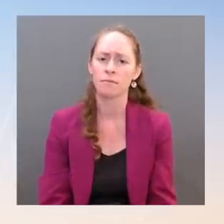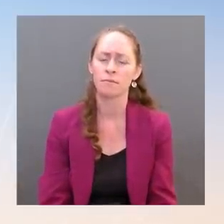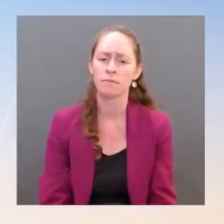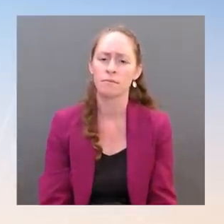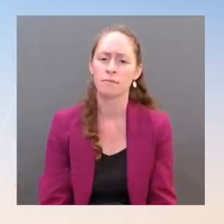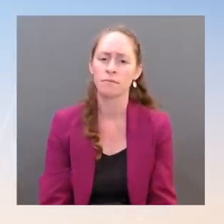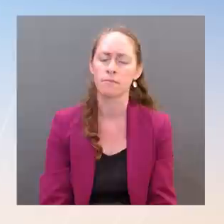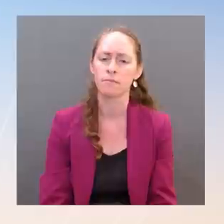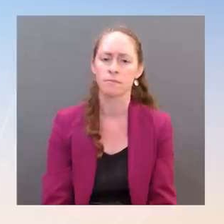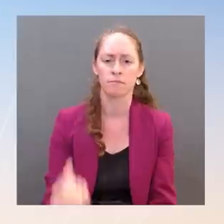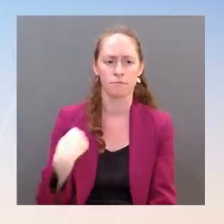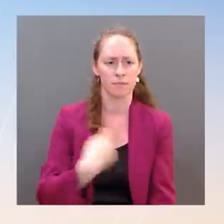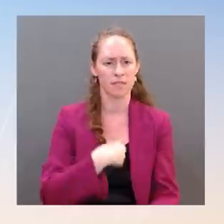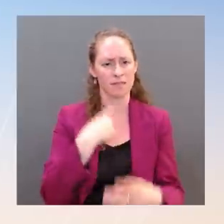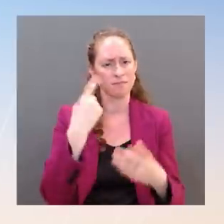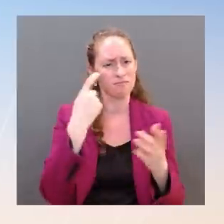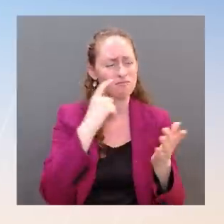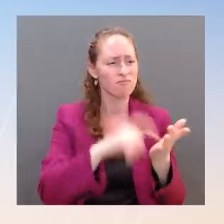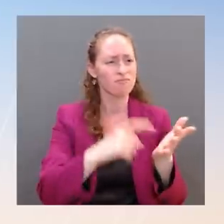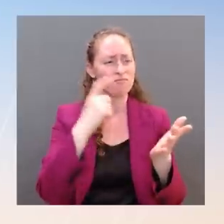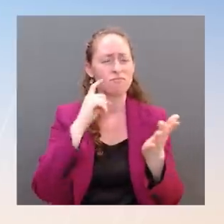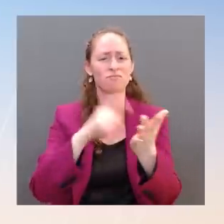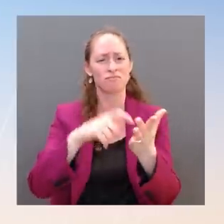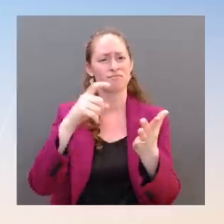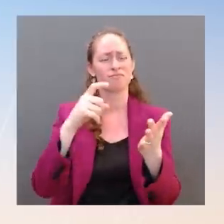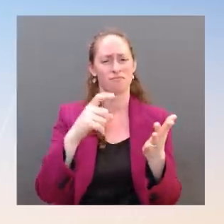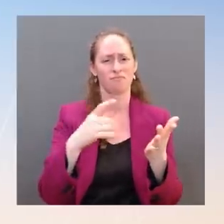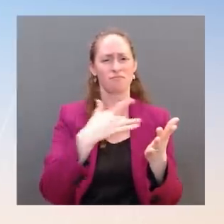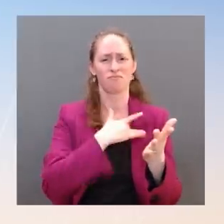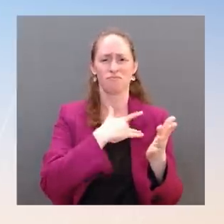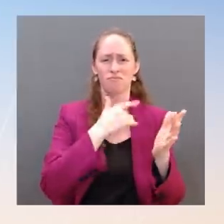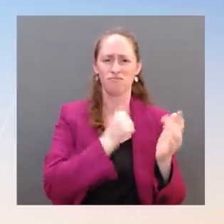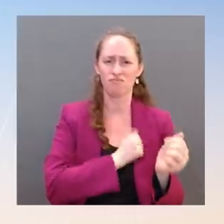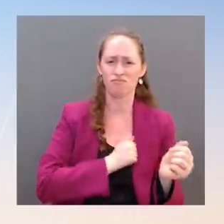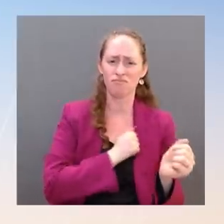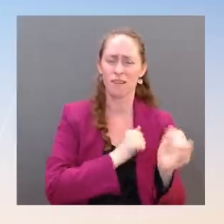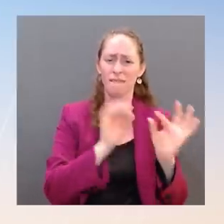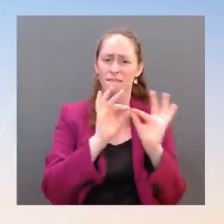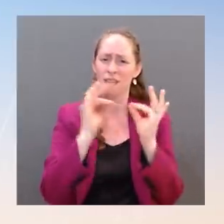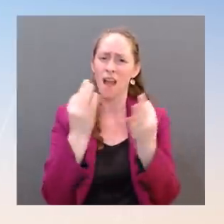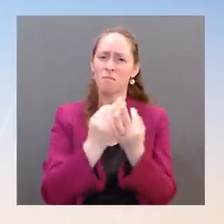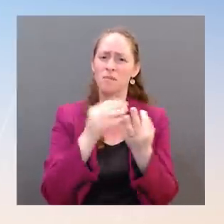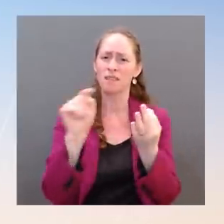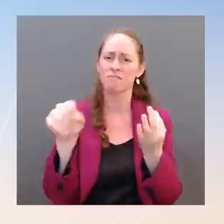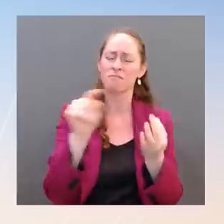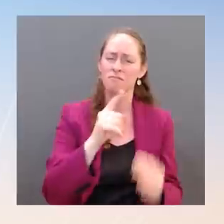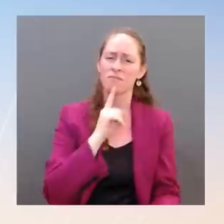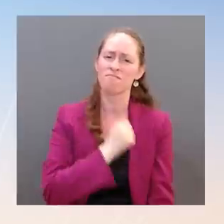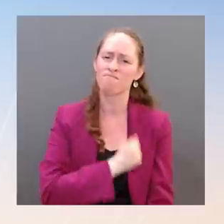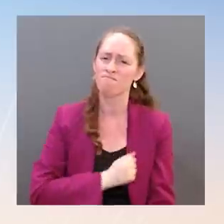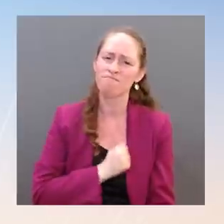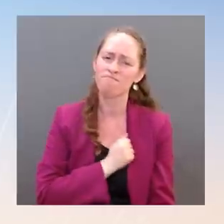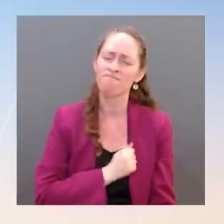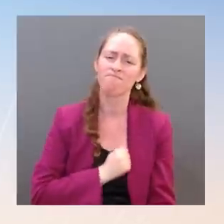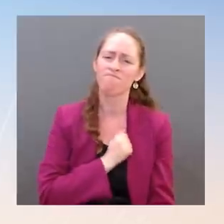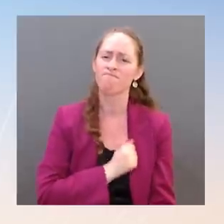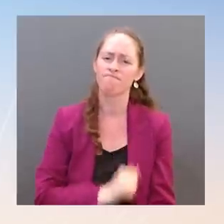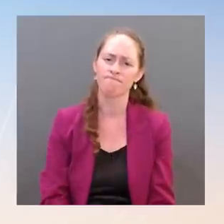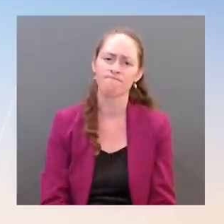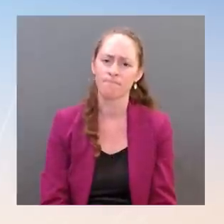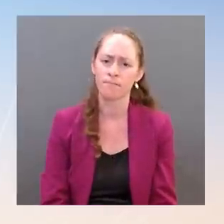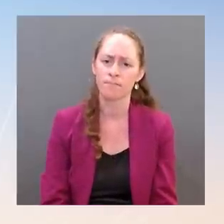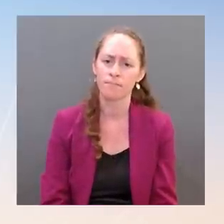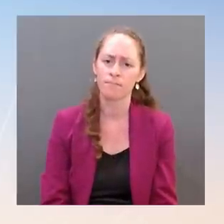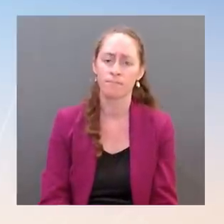the family, talked to them in a very personal way. And this is a top priority for the president, as it's been throughout his career. As you just mentioned,